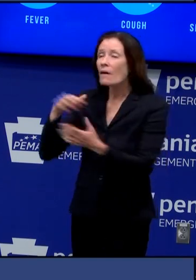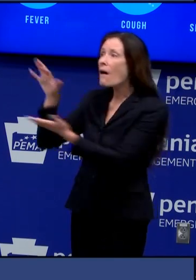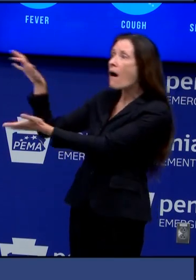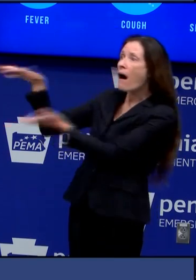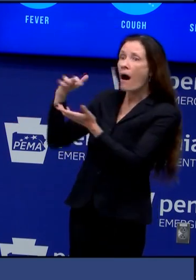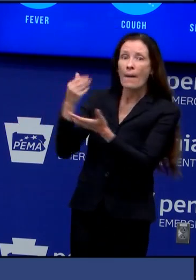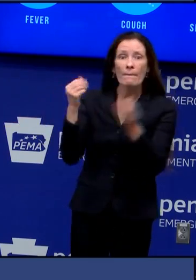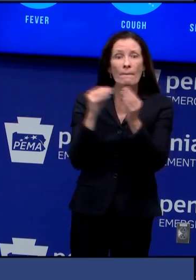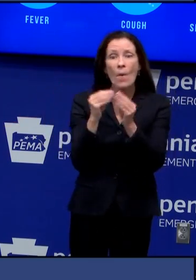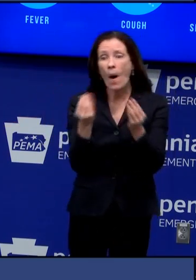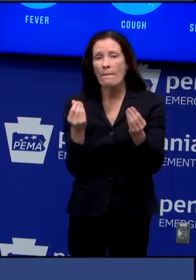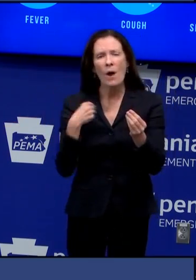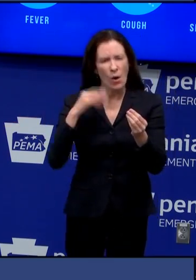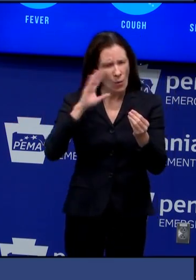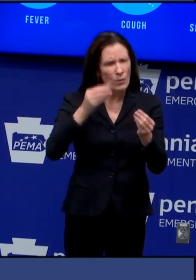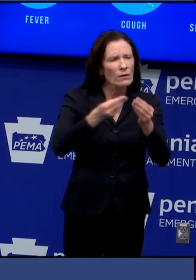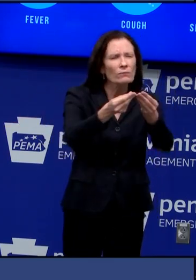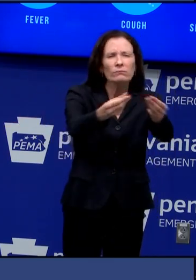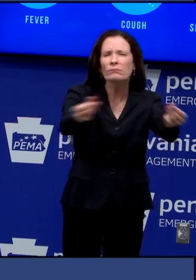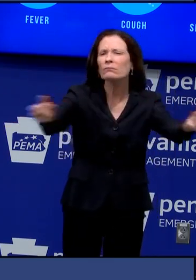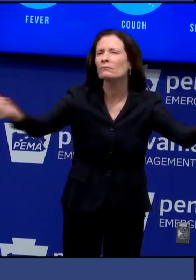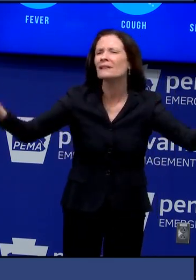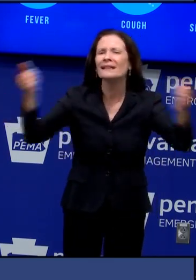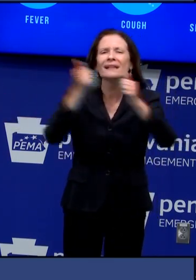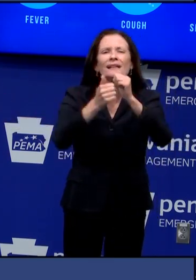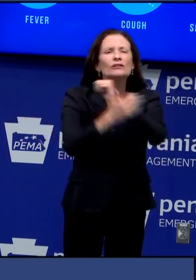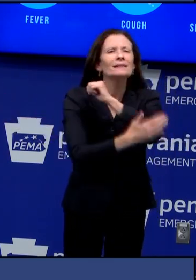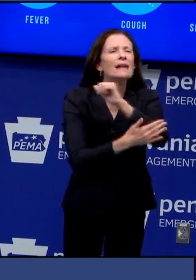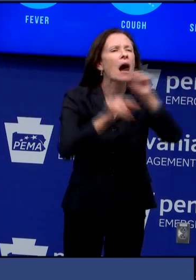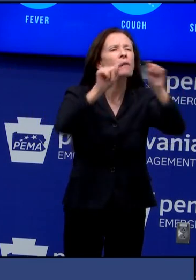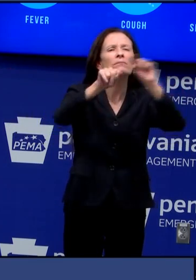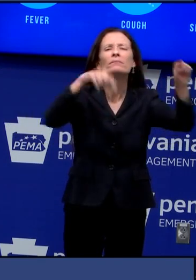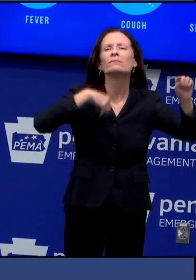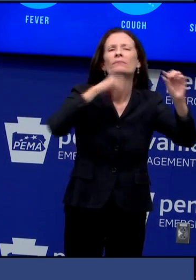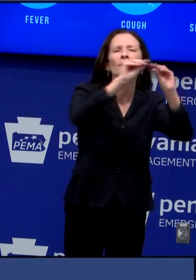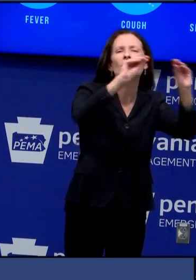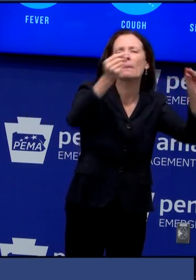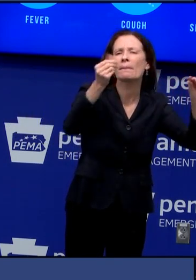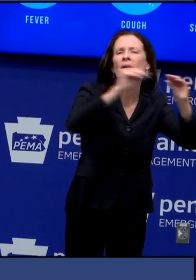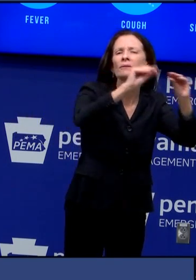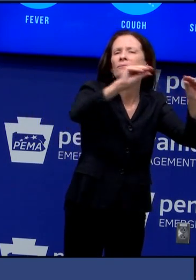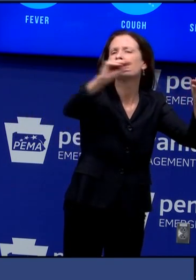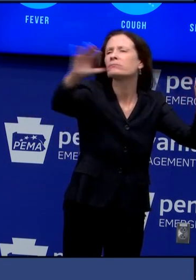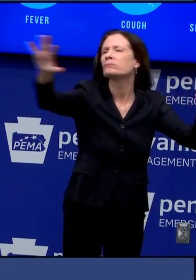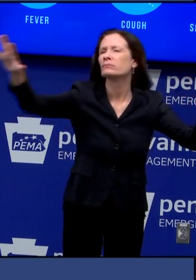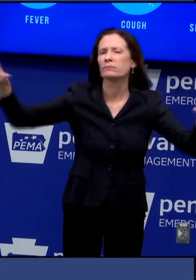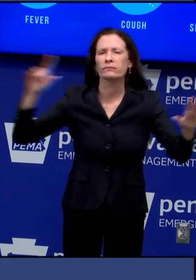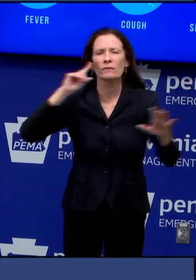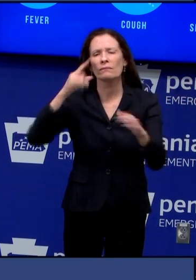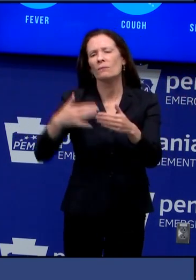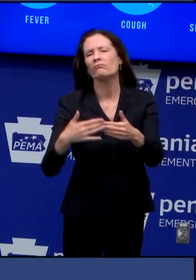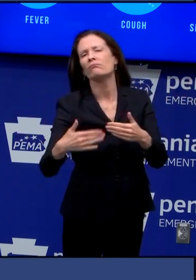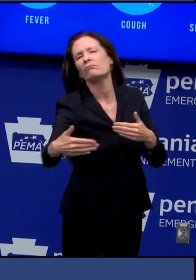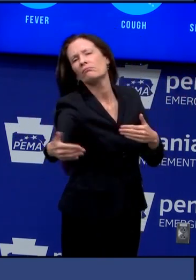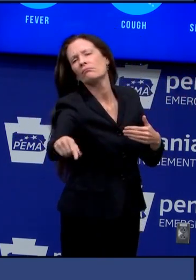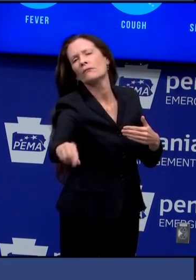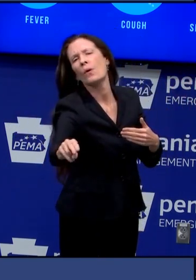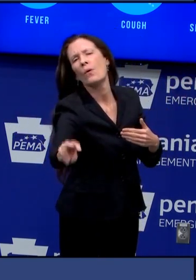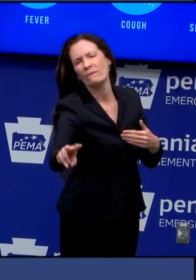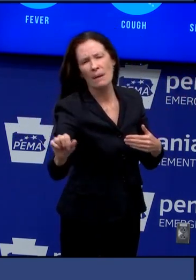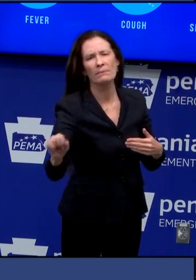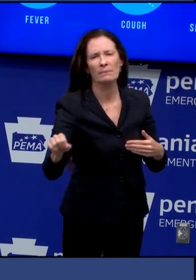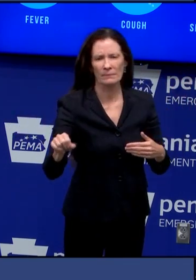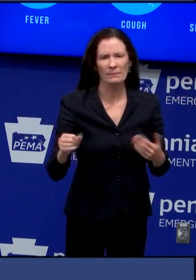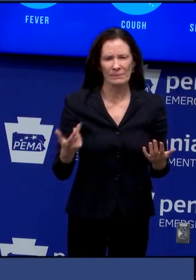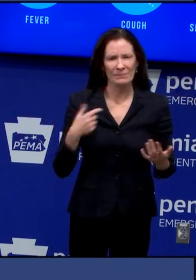and also spend some of it directly at the state level so for example the precinct protection kits that i mentioned earlier those